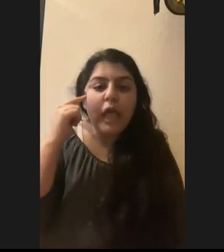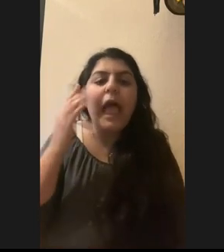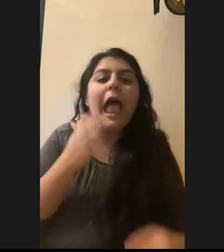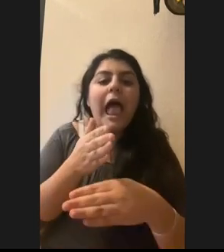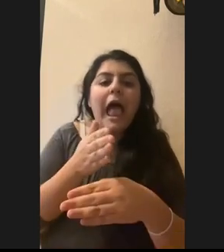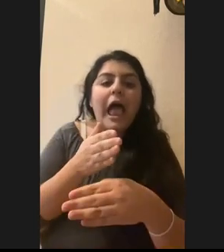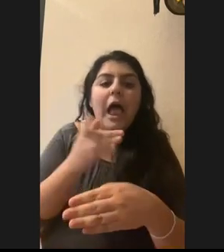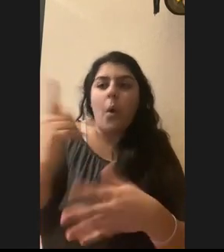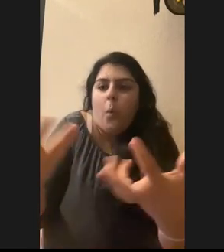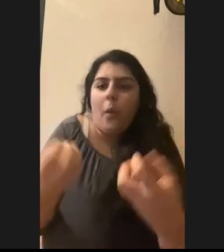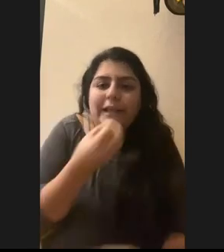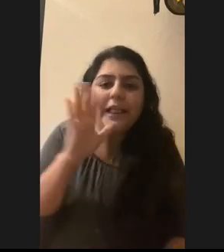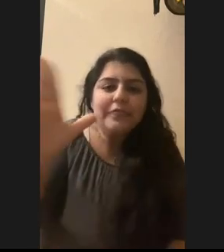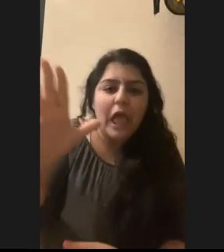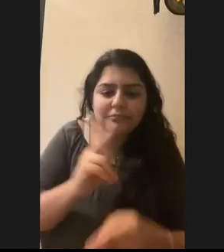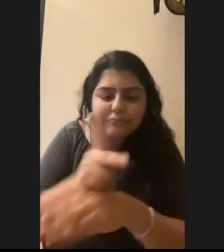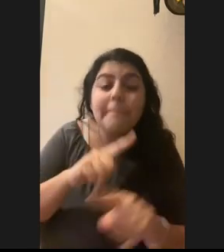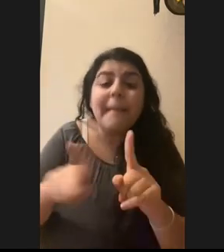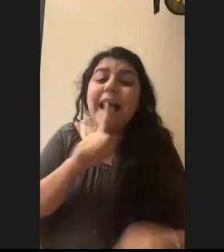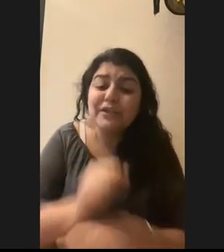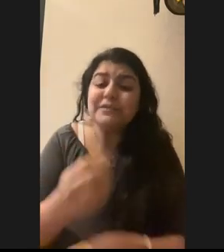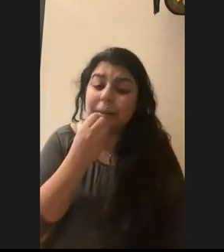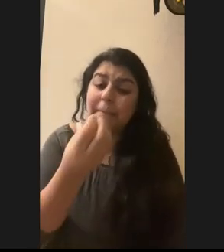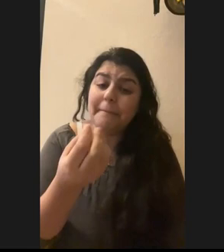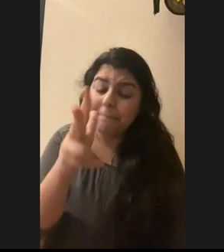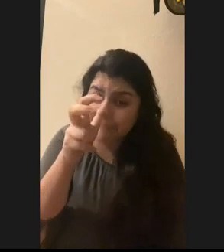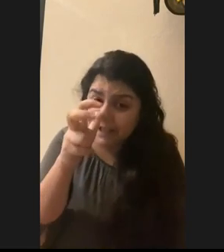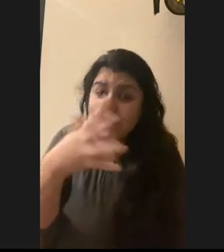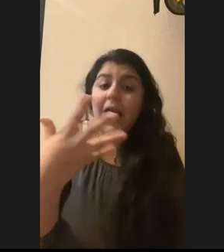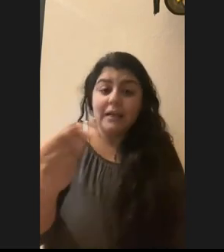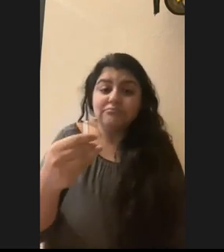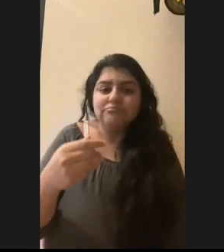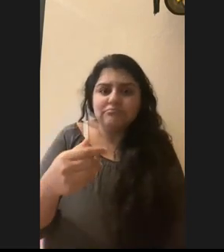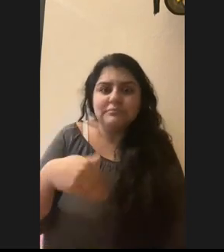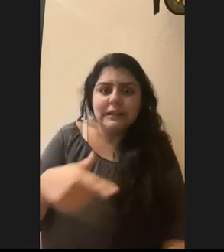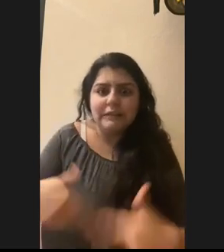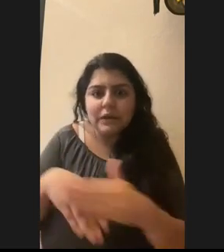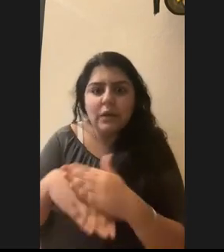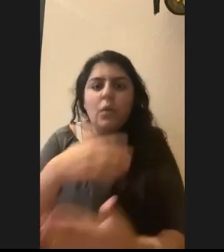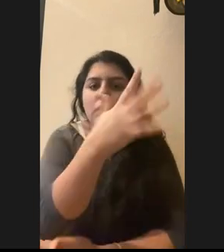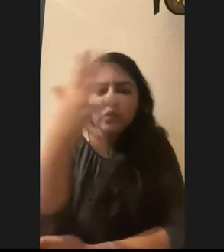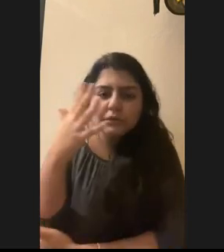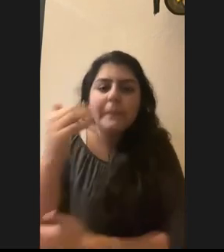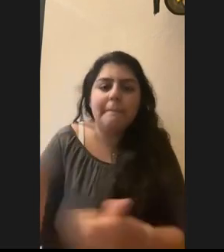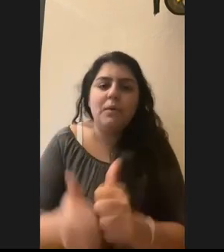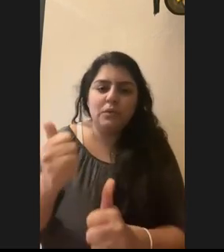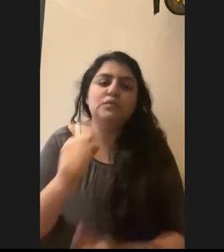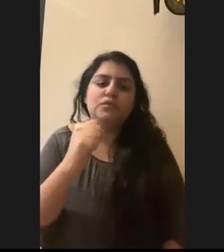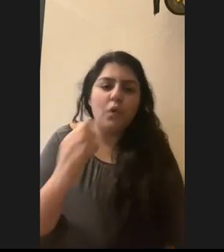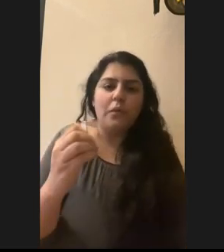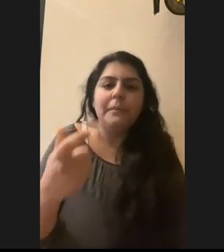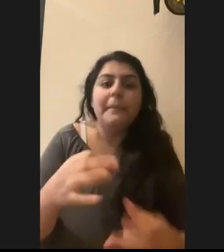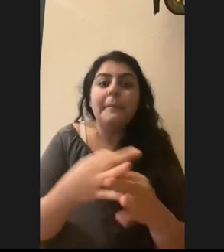but really they eat bugs. Um, and they're actually in the woods more. So we found that out. Um, so the big thing is finding what needs